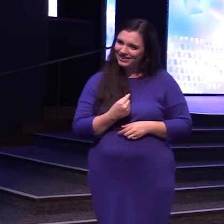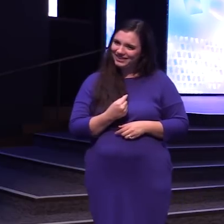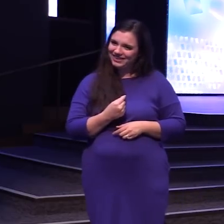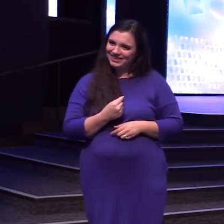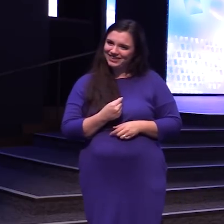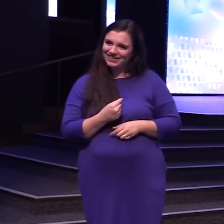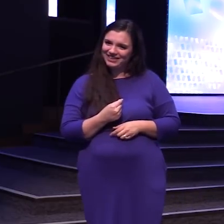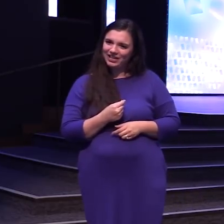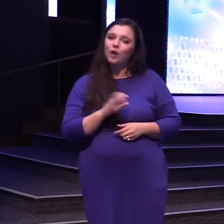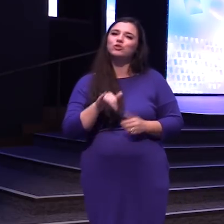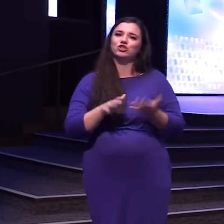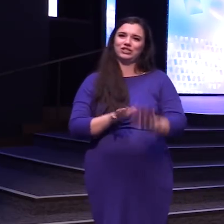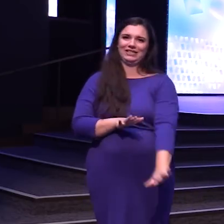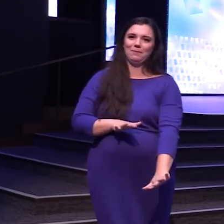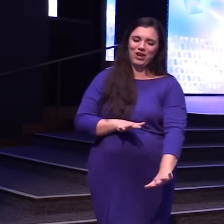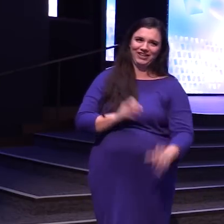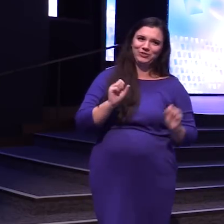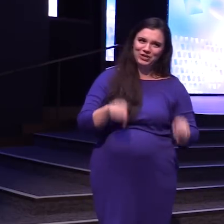Like if you have to